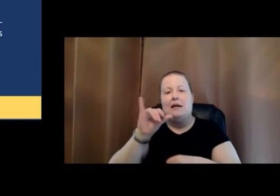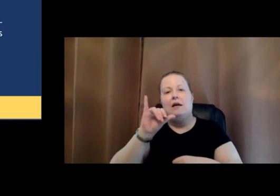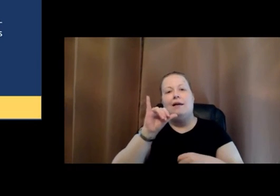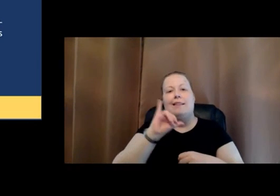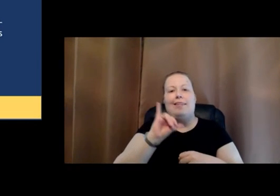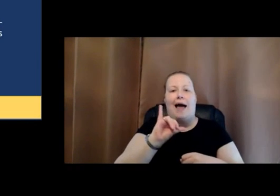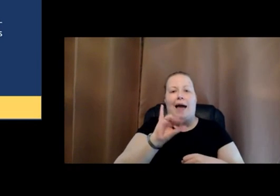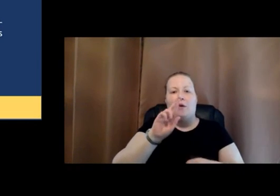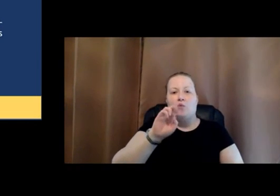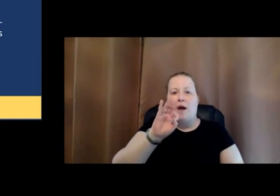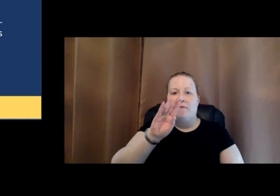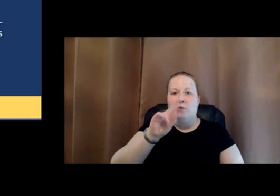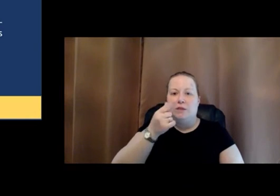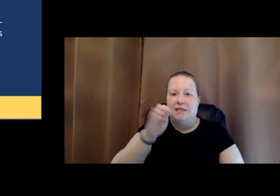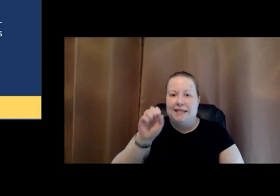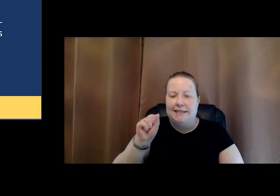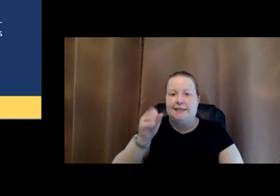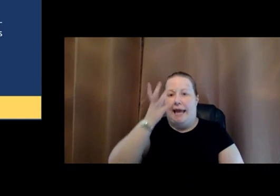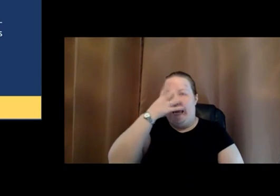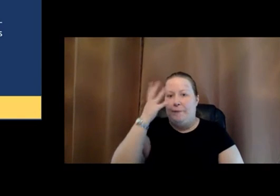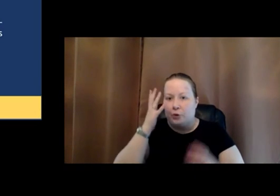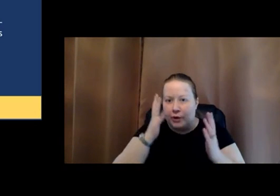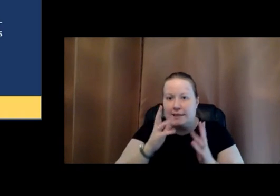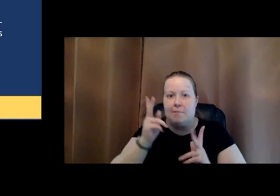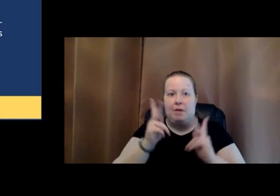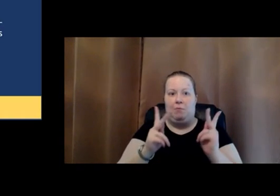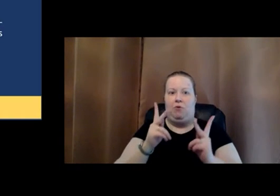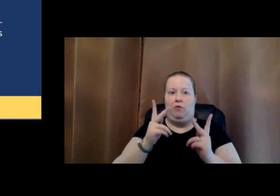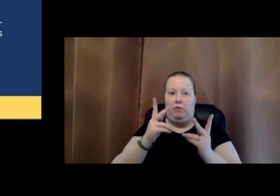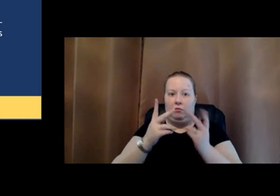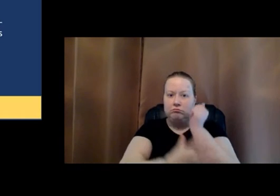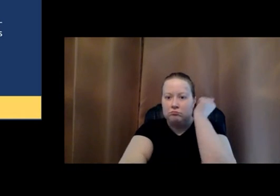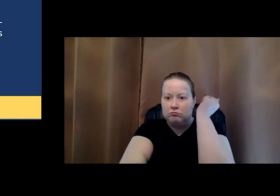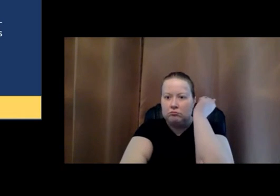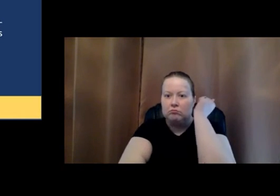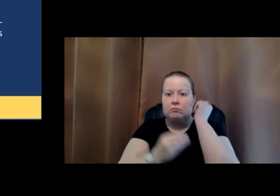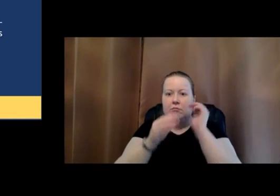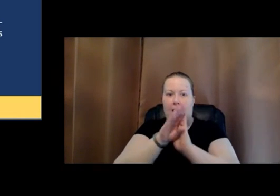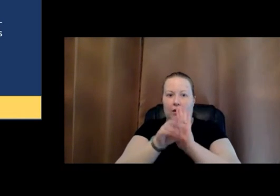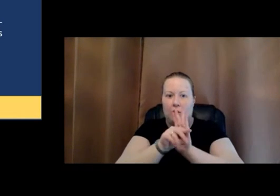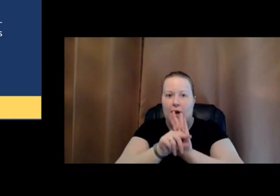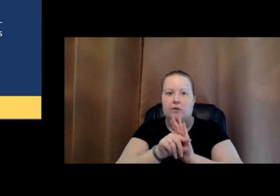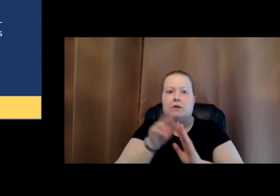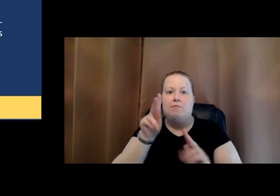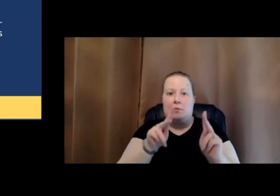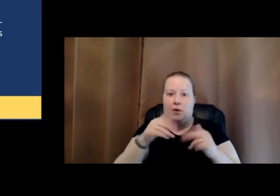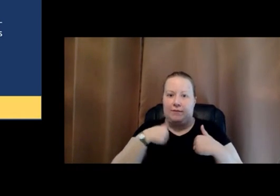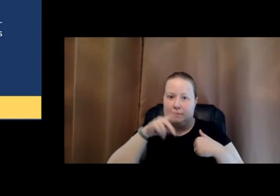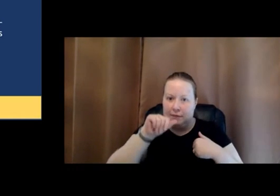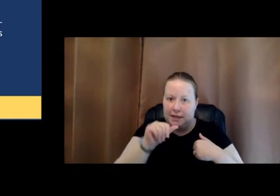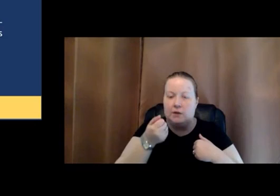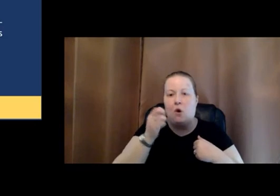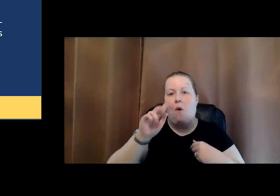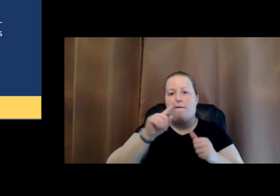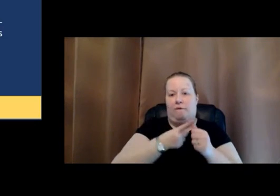refugees, immigrants, people from low income backgrounds, people with disabilities or first generation college students.